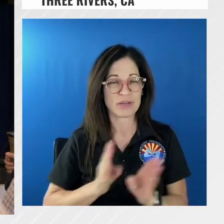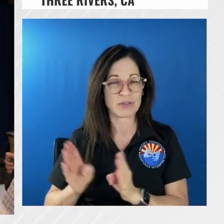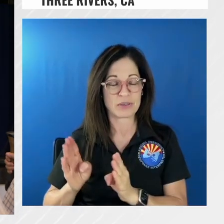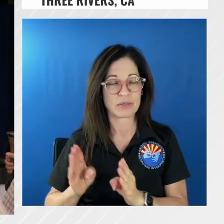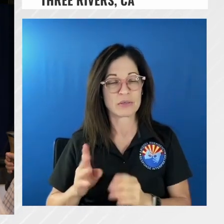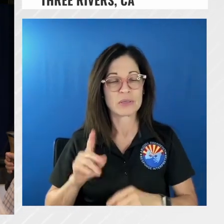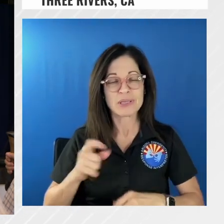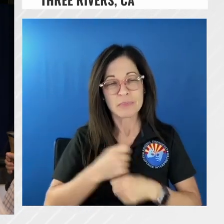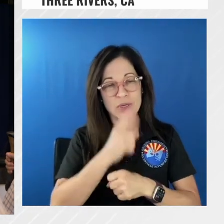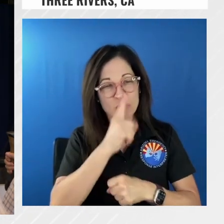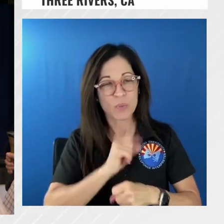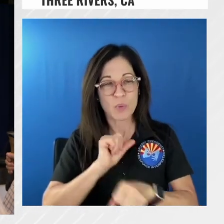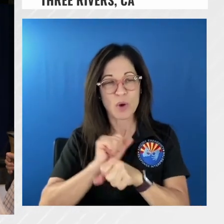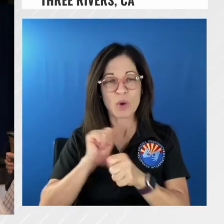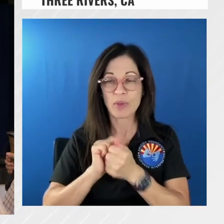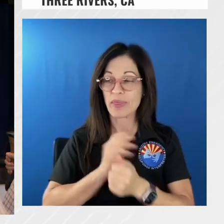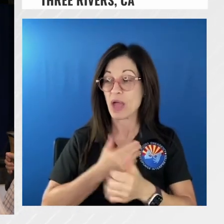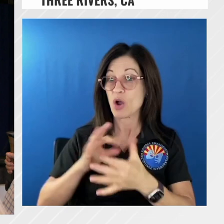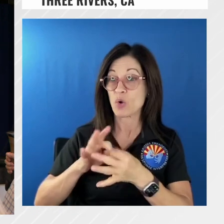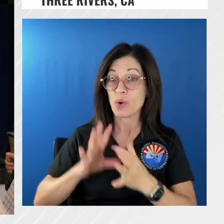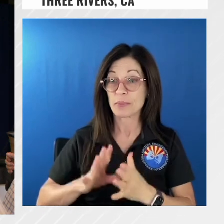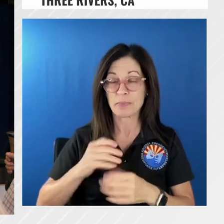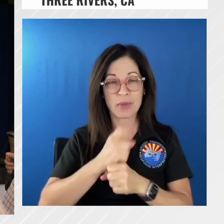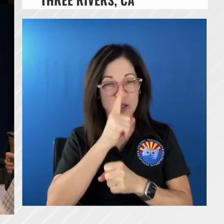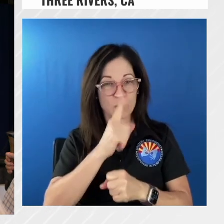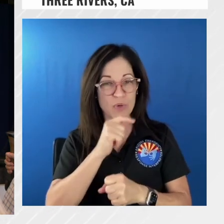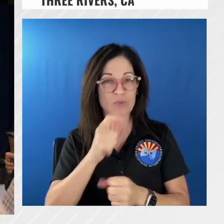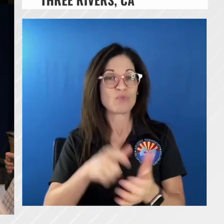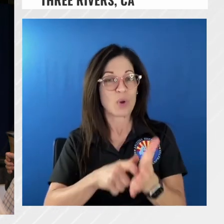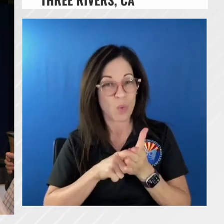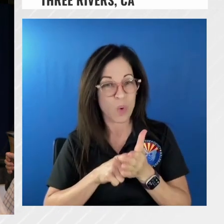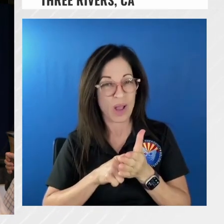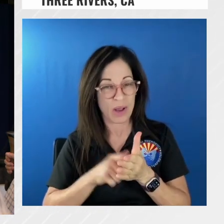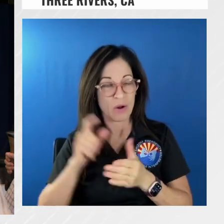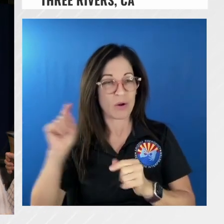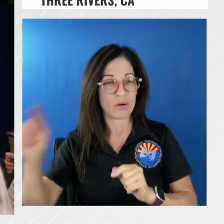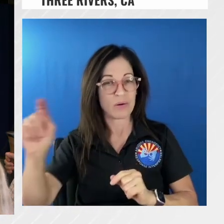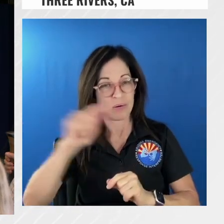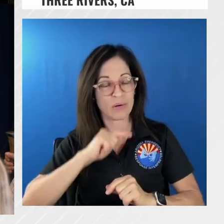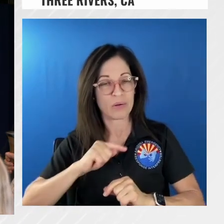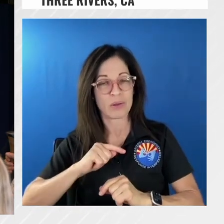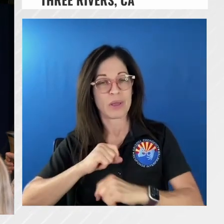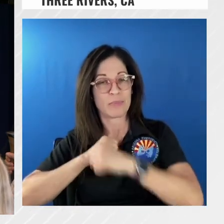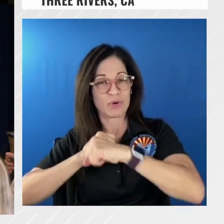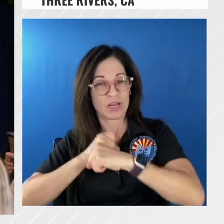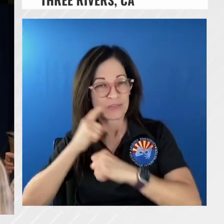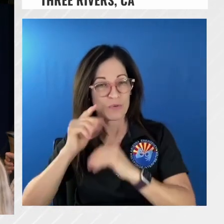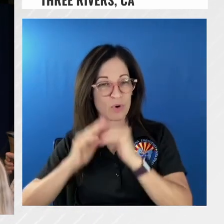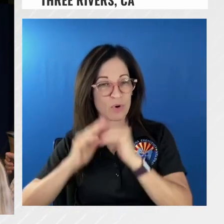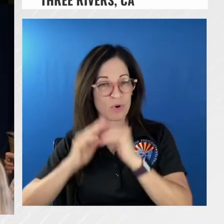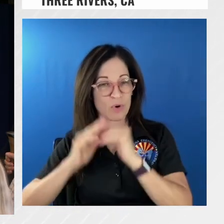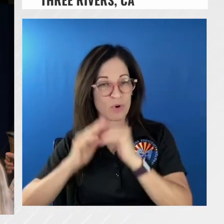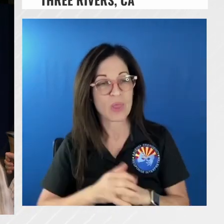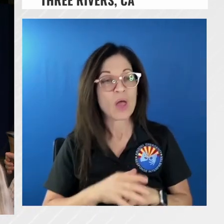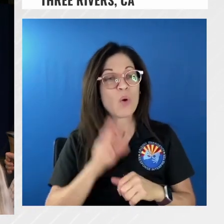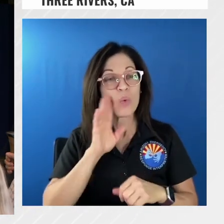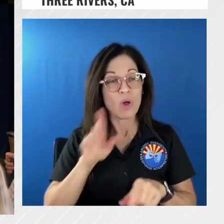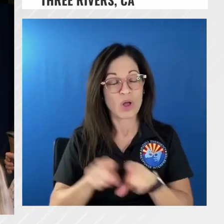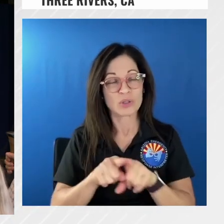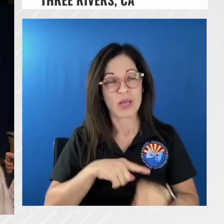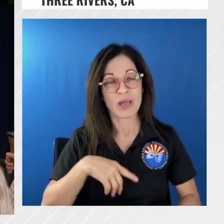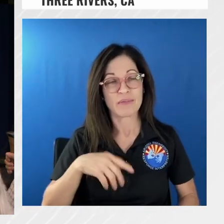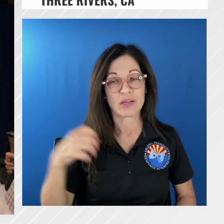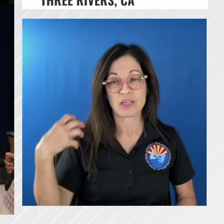our cooperators to make sure it doesn't get to that point um you're going to come up and i have um also sergeant hauser and sergeant stark here who